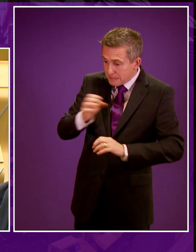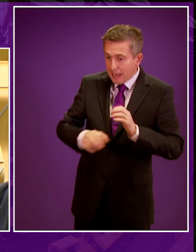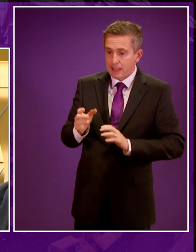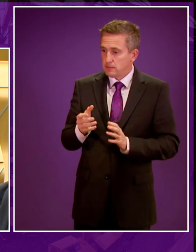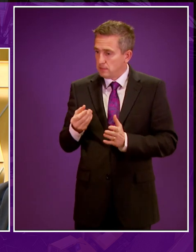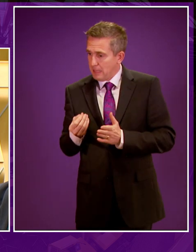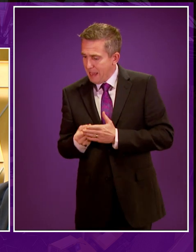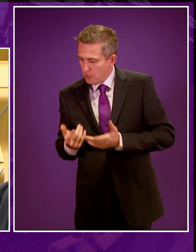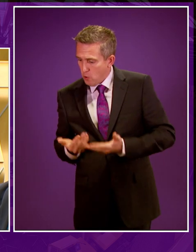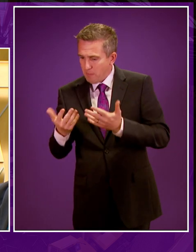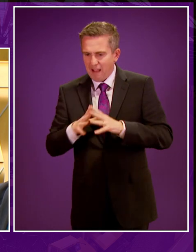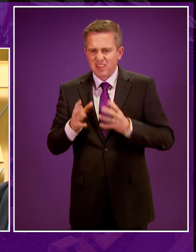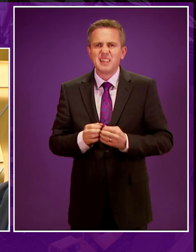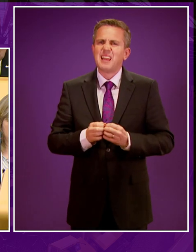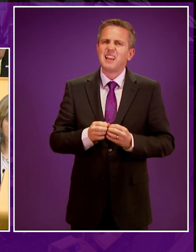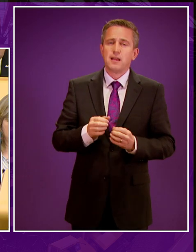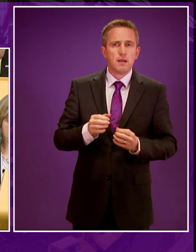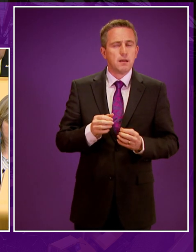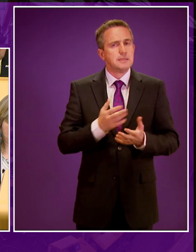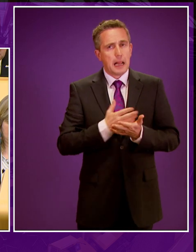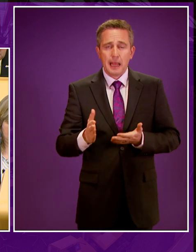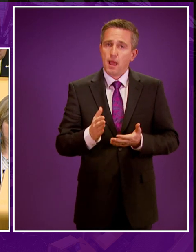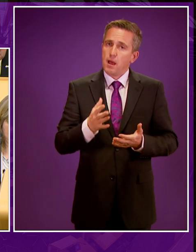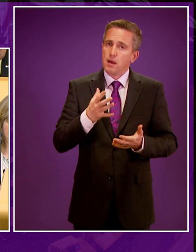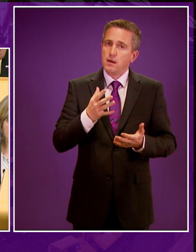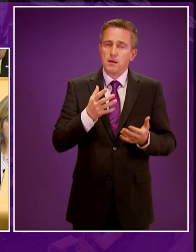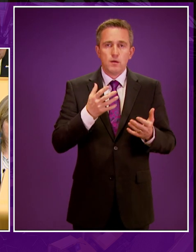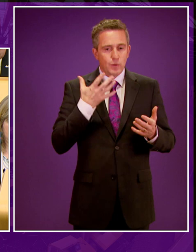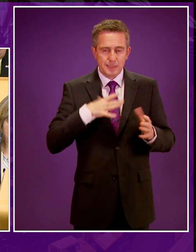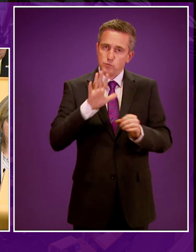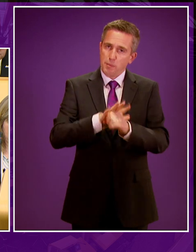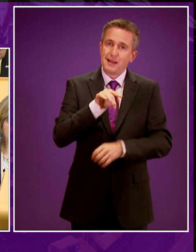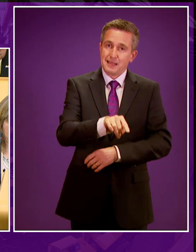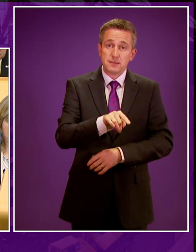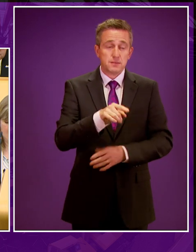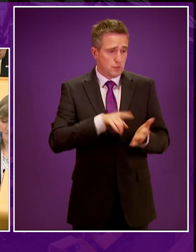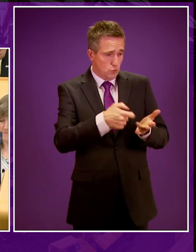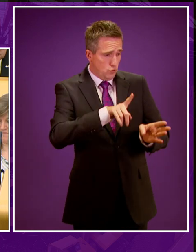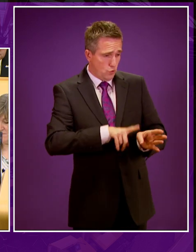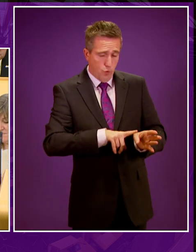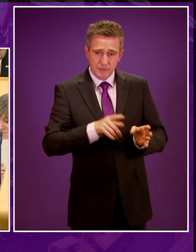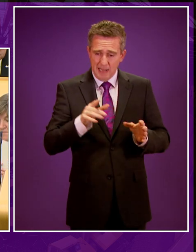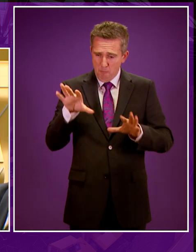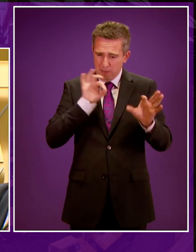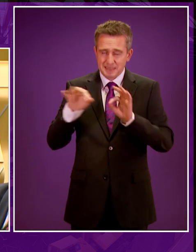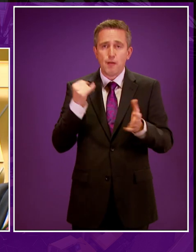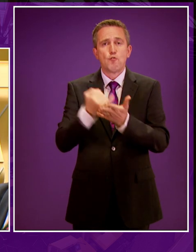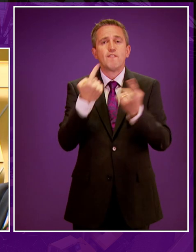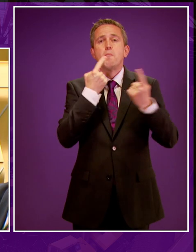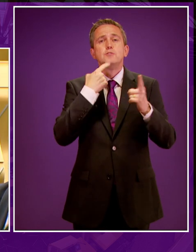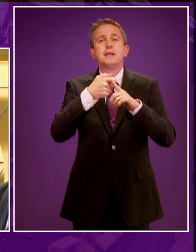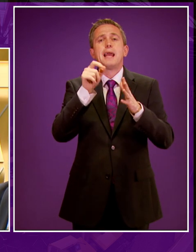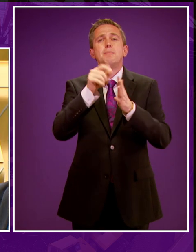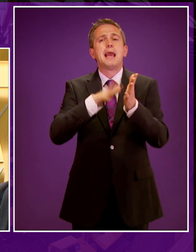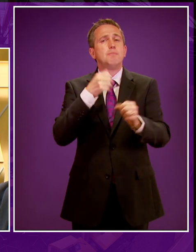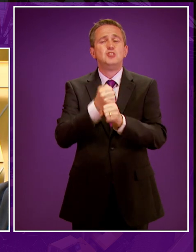they have almost completely ignored and cherry-picked figures. They have cherry-picked figures which are distorted from the evidence that KPMG produced and it is just